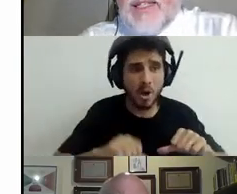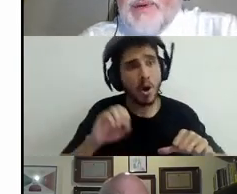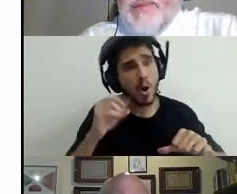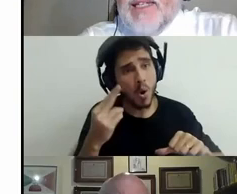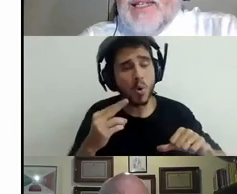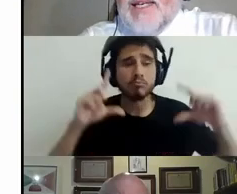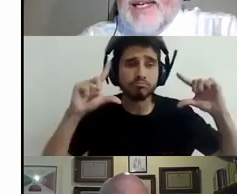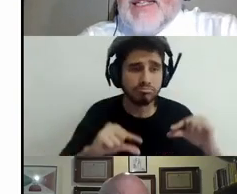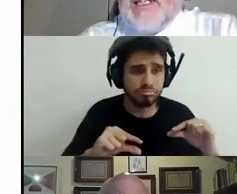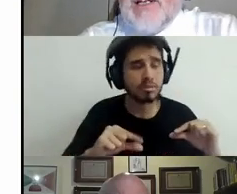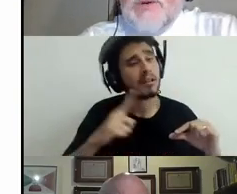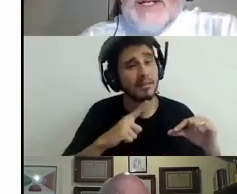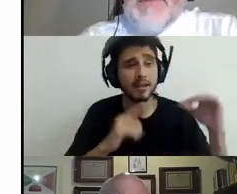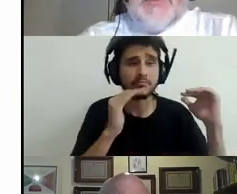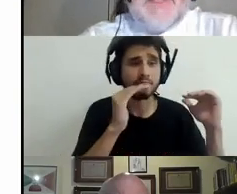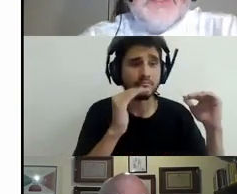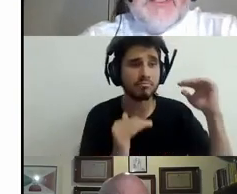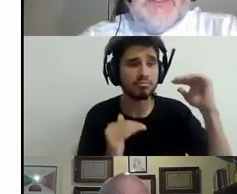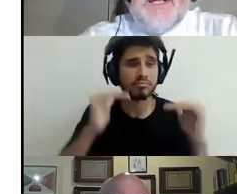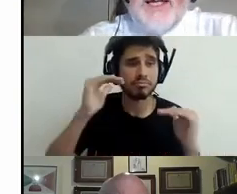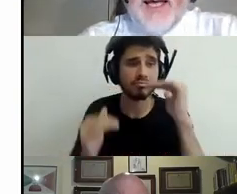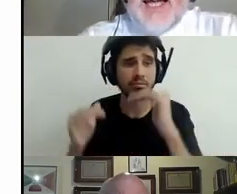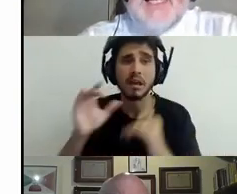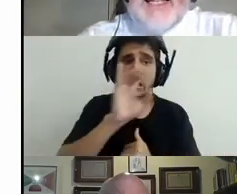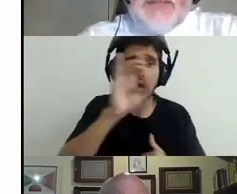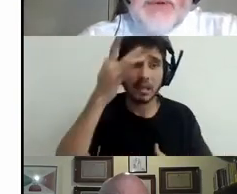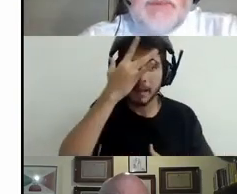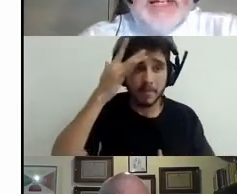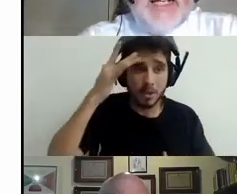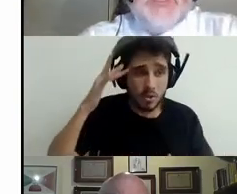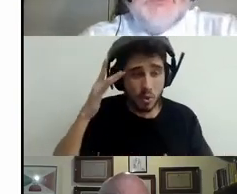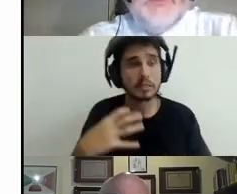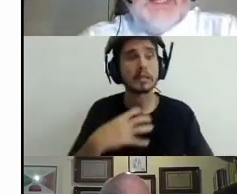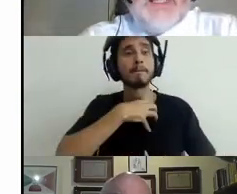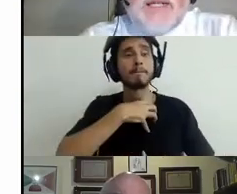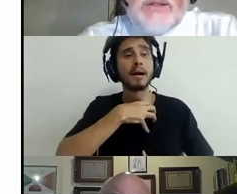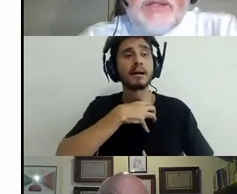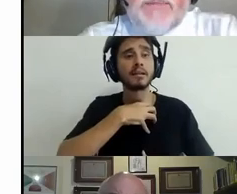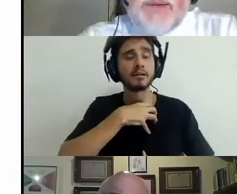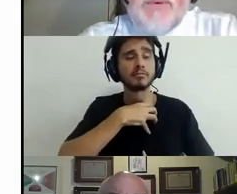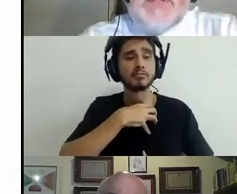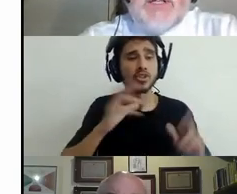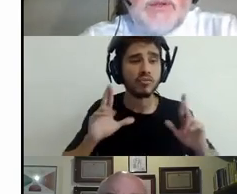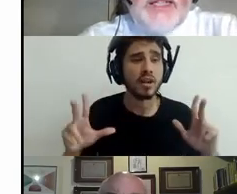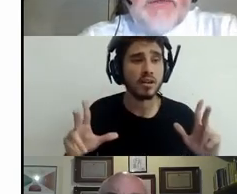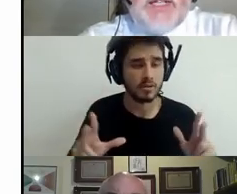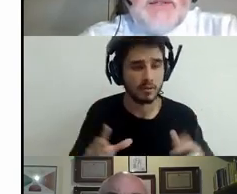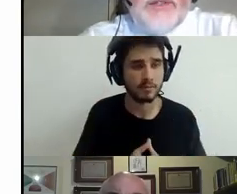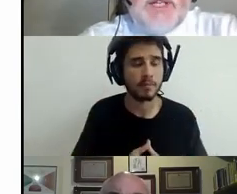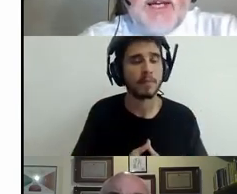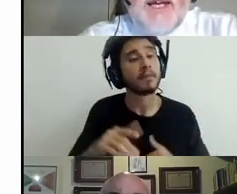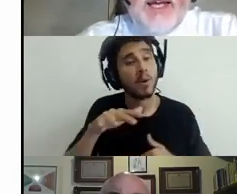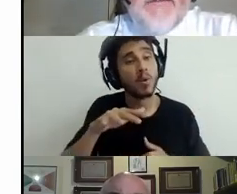discriminating against lower levels of education. And this probably has to do with skills, both cognitive